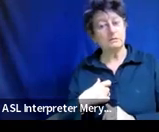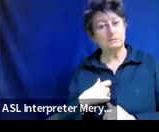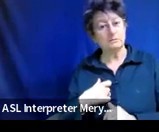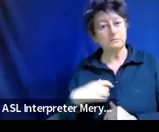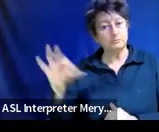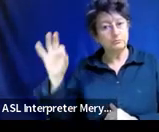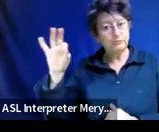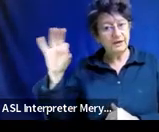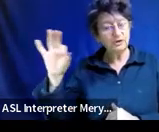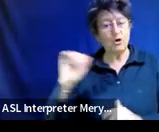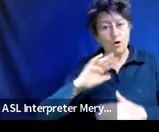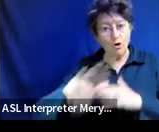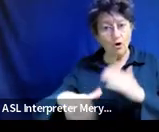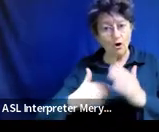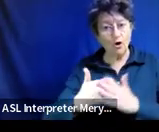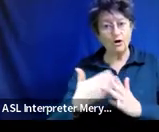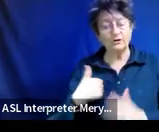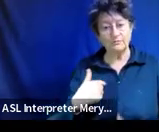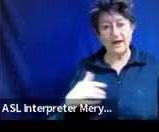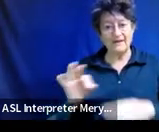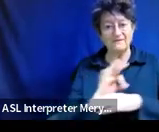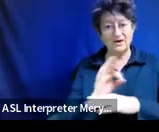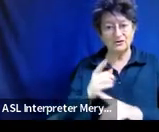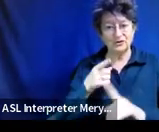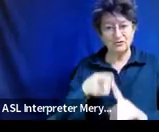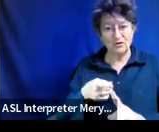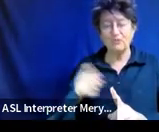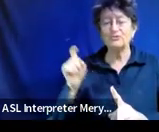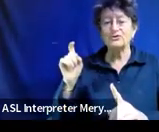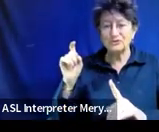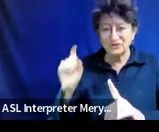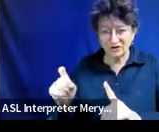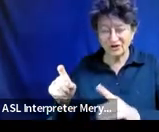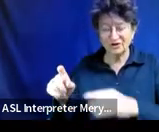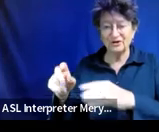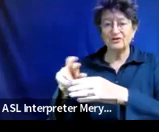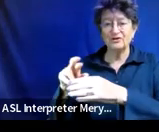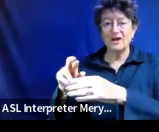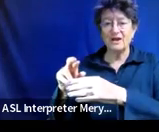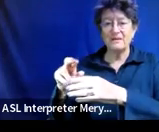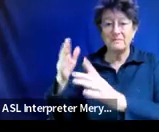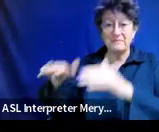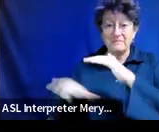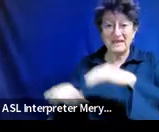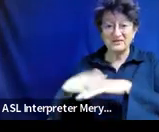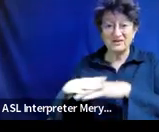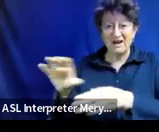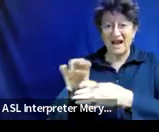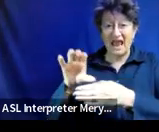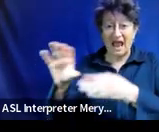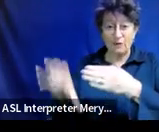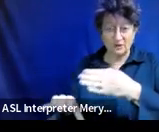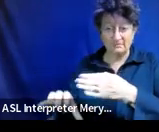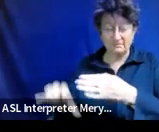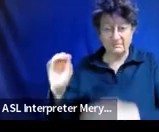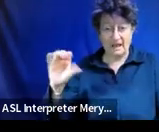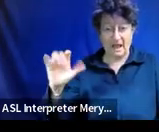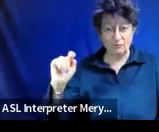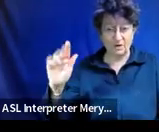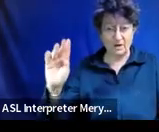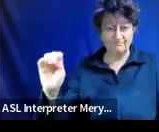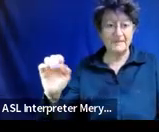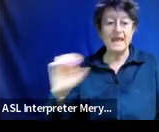It's a hard thing to wrap your head around. Um, so outcomes are those age-appropriate expectations.